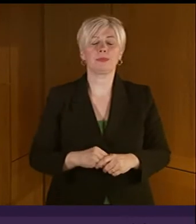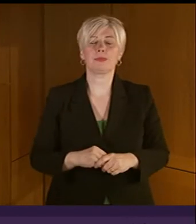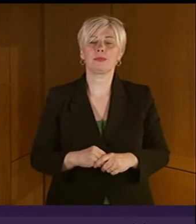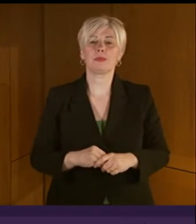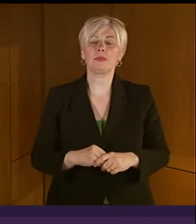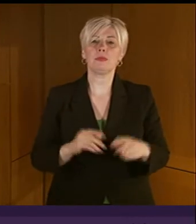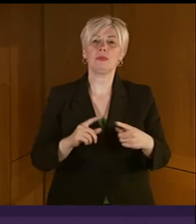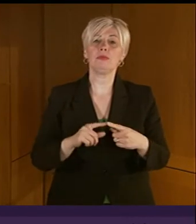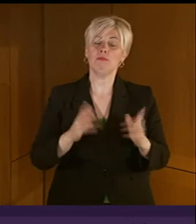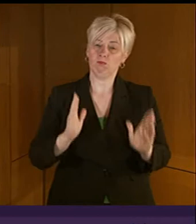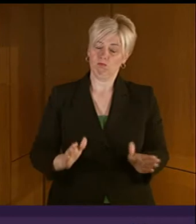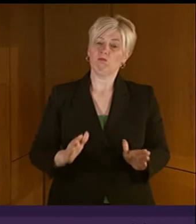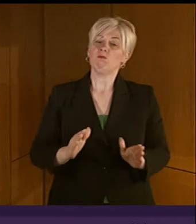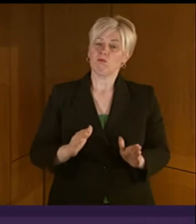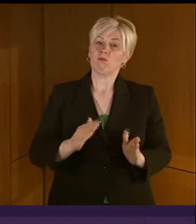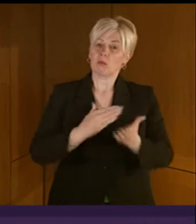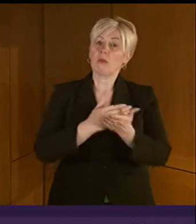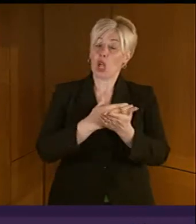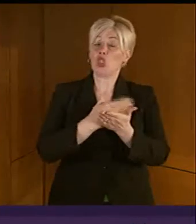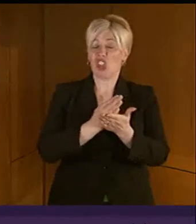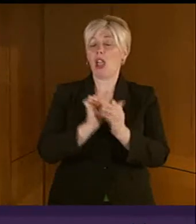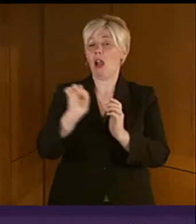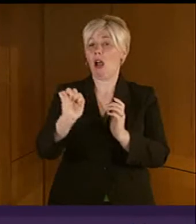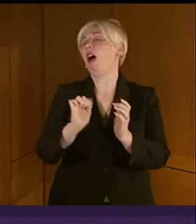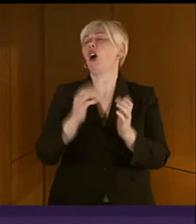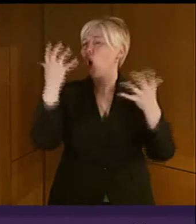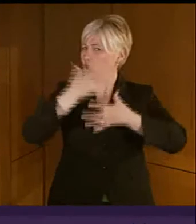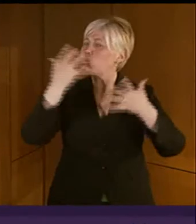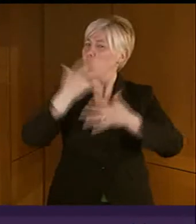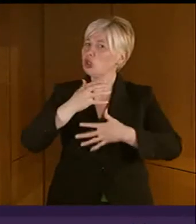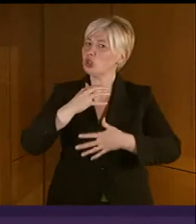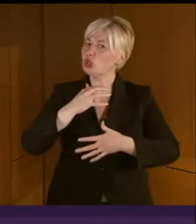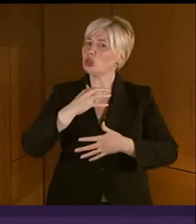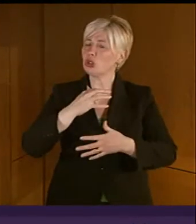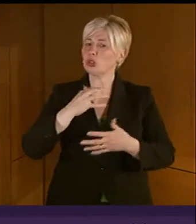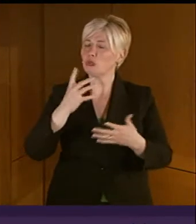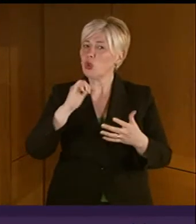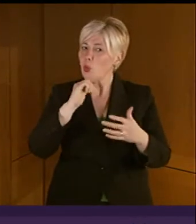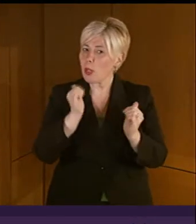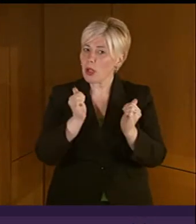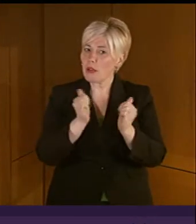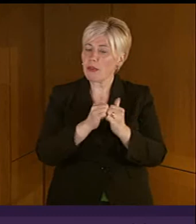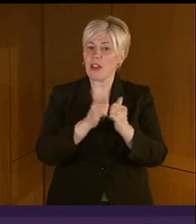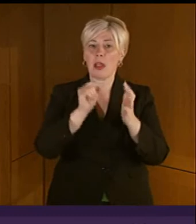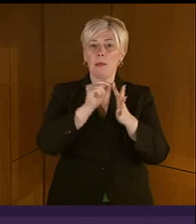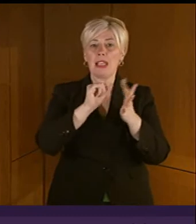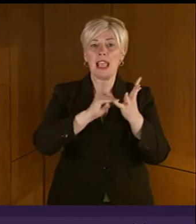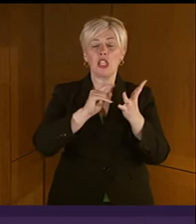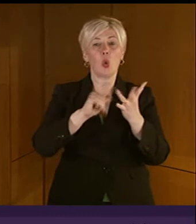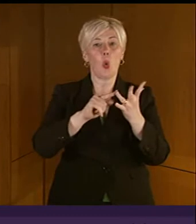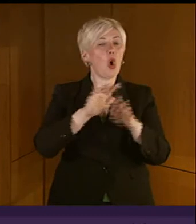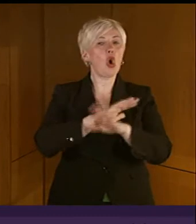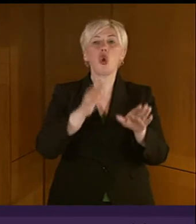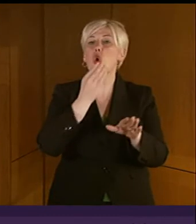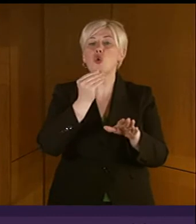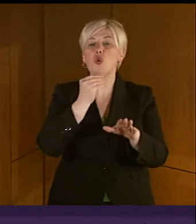I fully share Mr Russell's concerns. Will the Minister confirm that if a PSO is not used for 12 months,